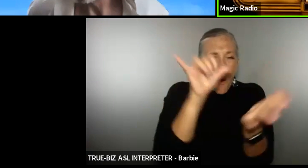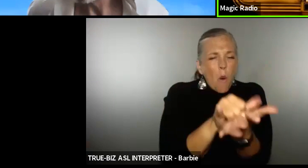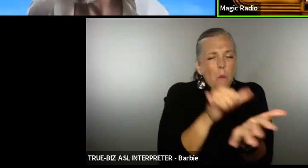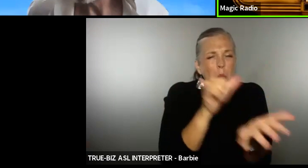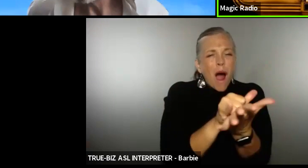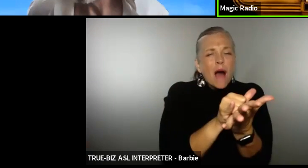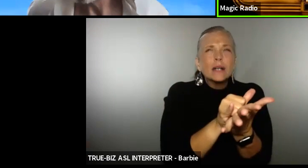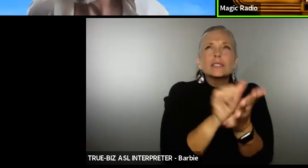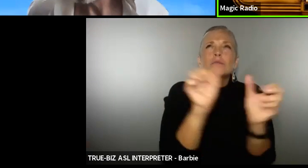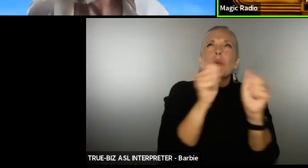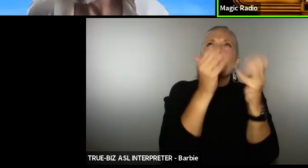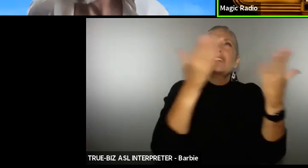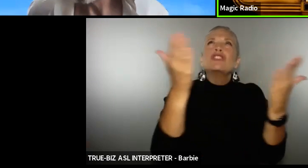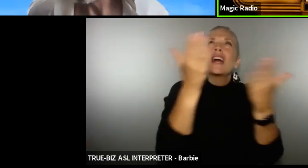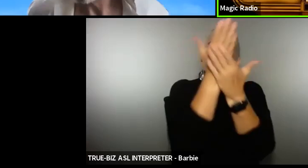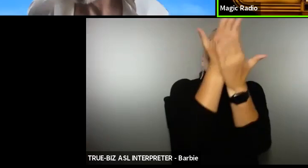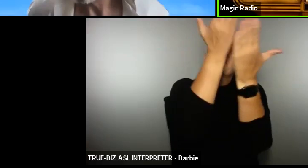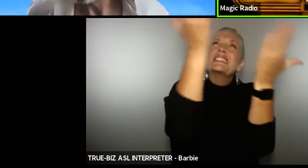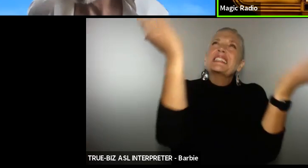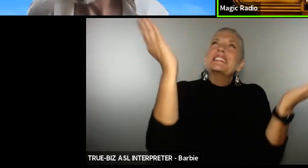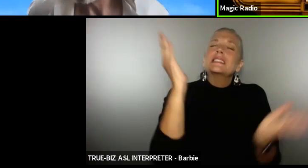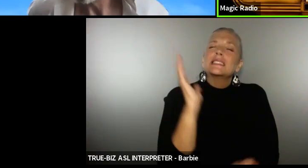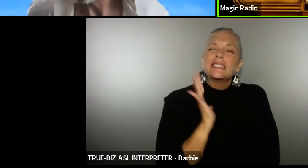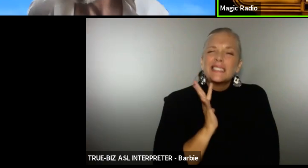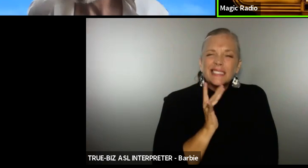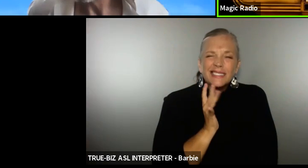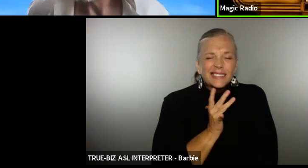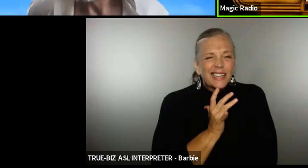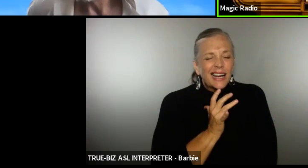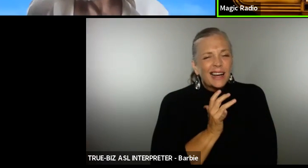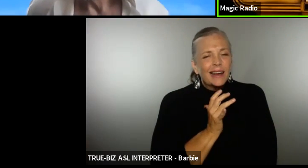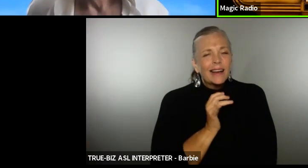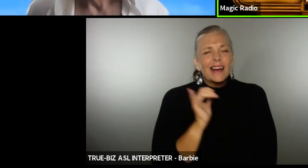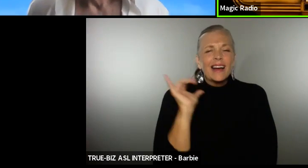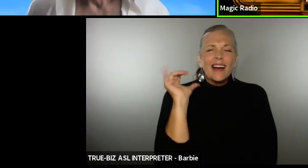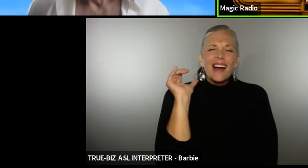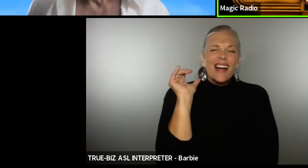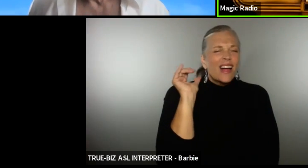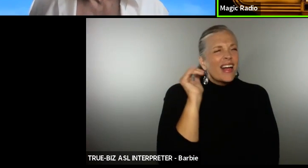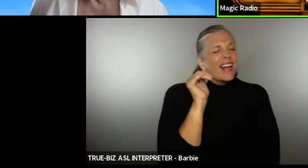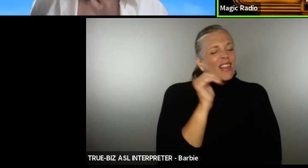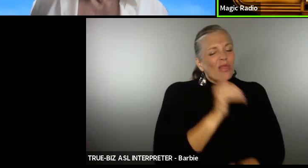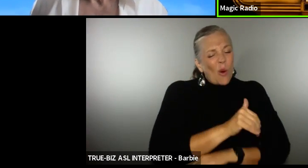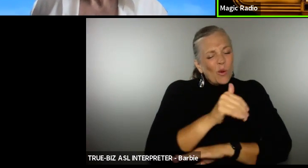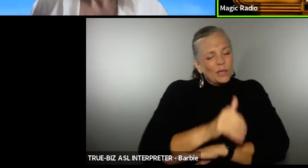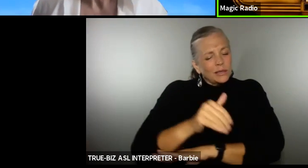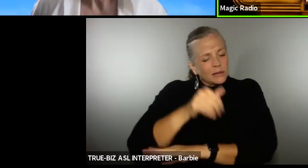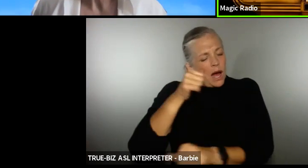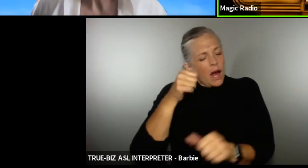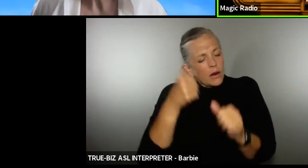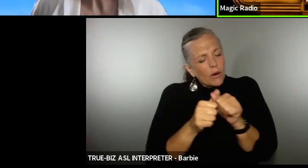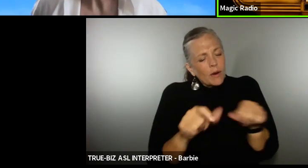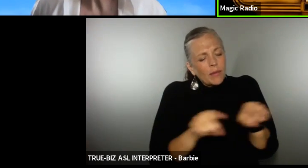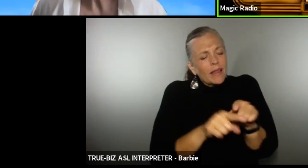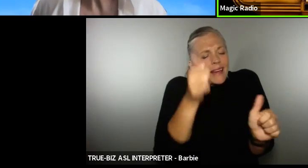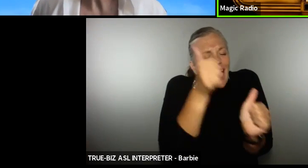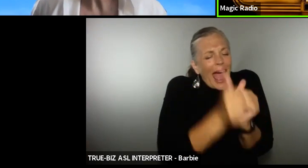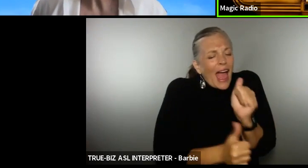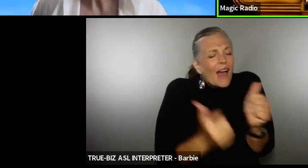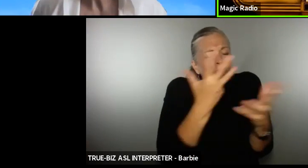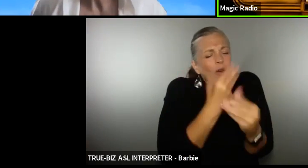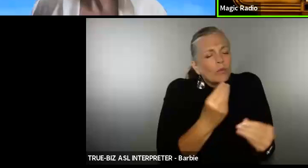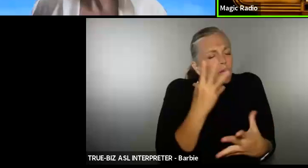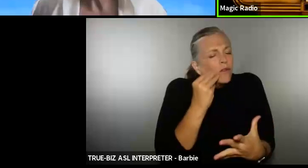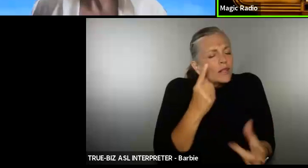those nights like every beautiful experience I remember in my life thus